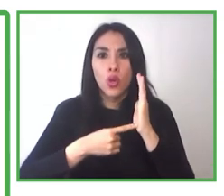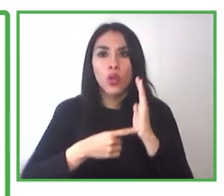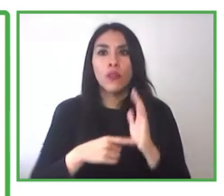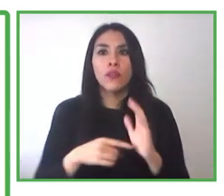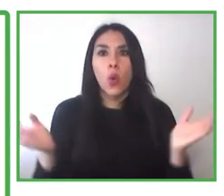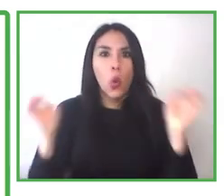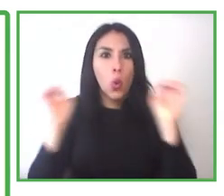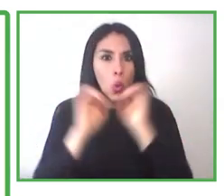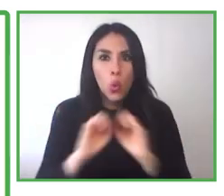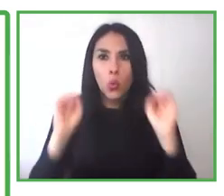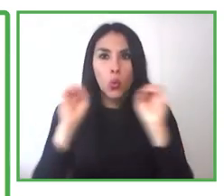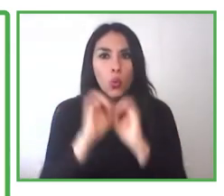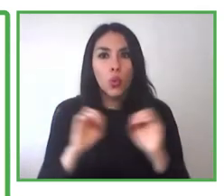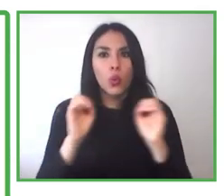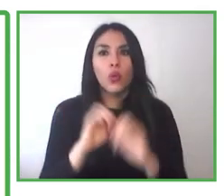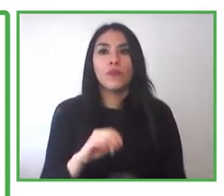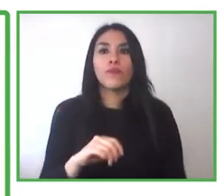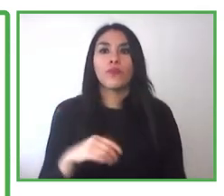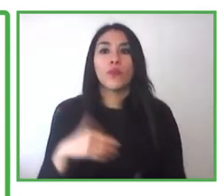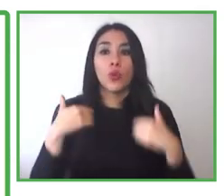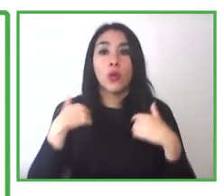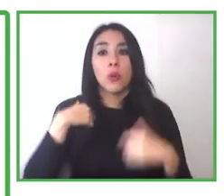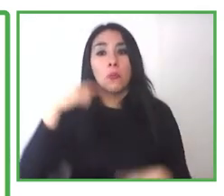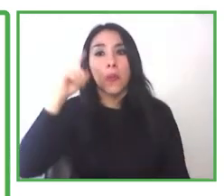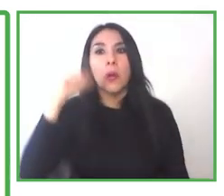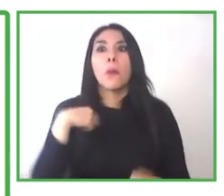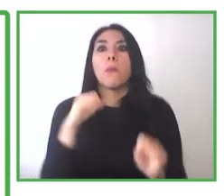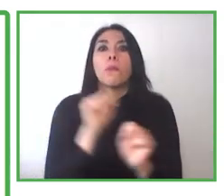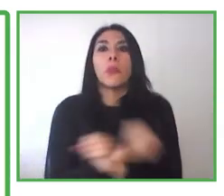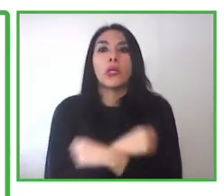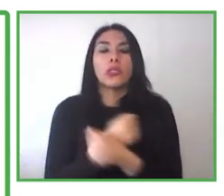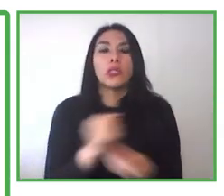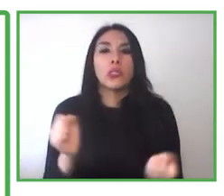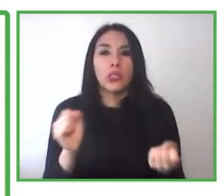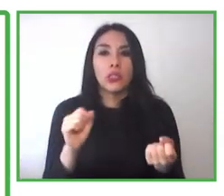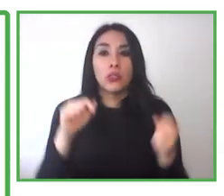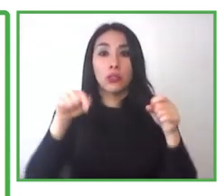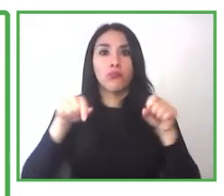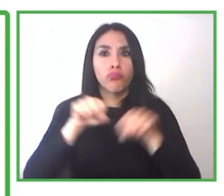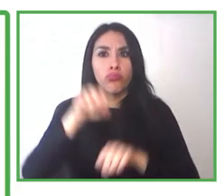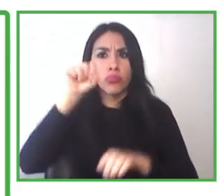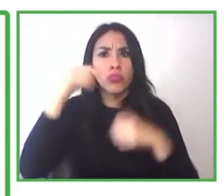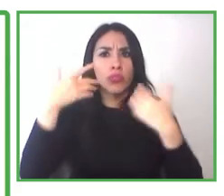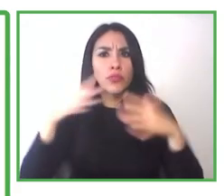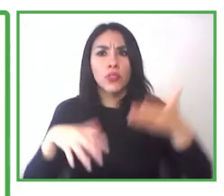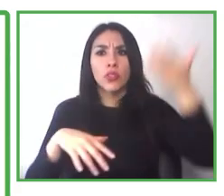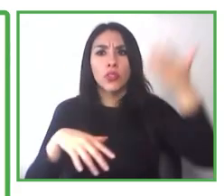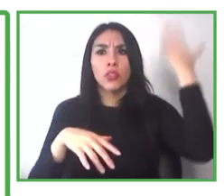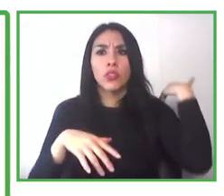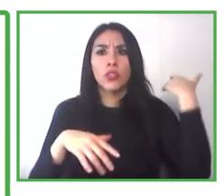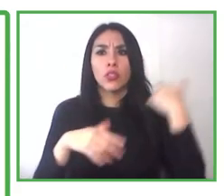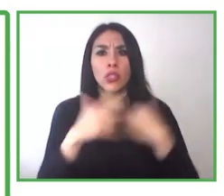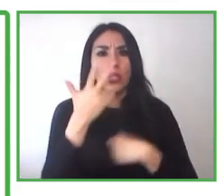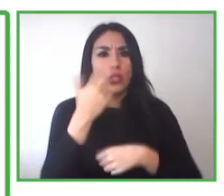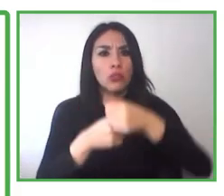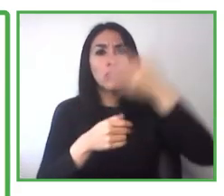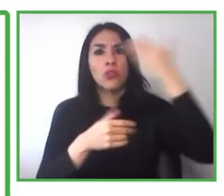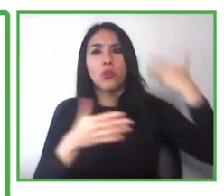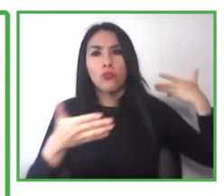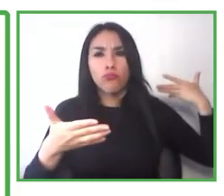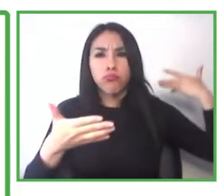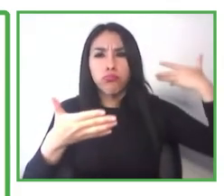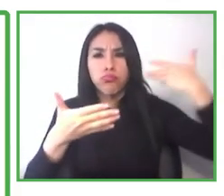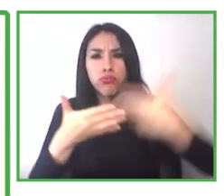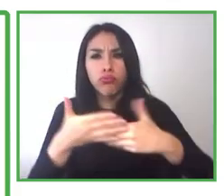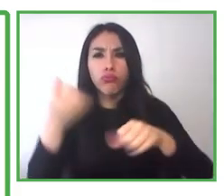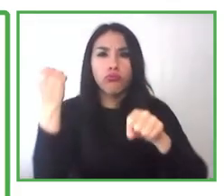Maybe they've been working for 30 years now on that trade in the mining sector, construction, tourism, where they've